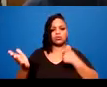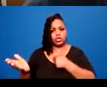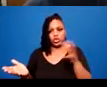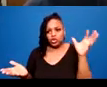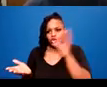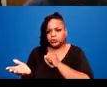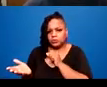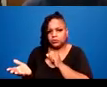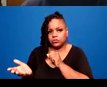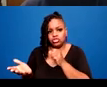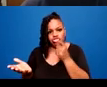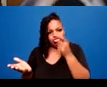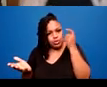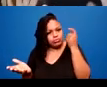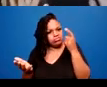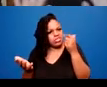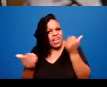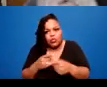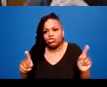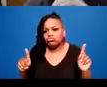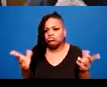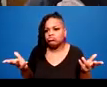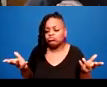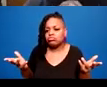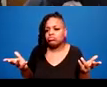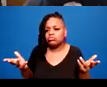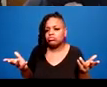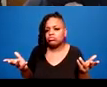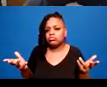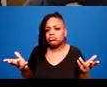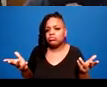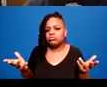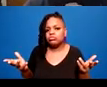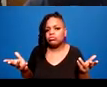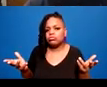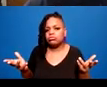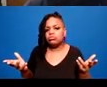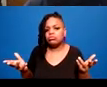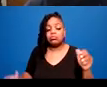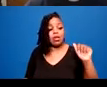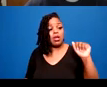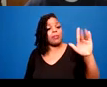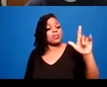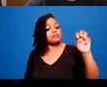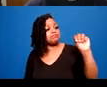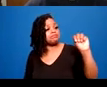that ableism and trauma intersect in almost every system that we exist in.